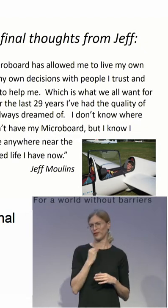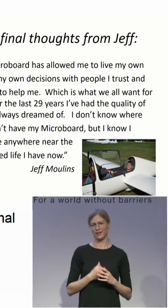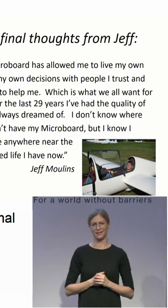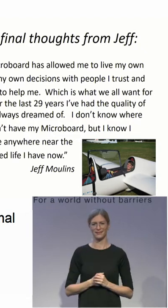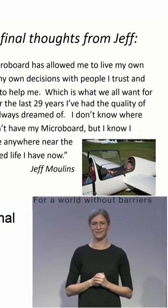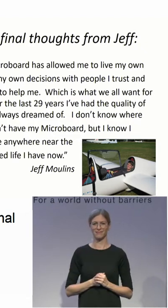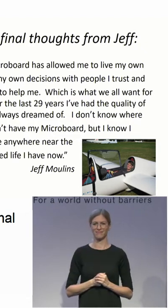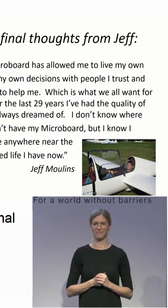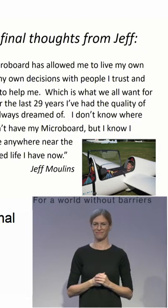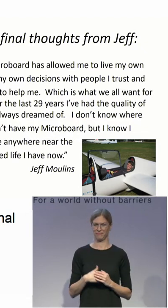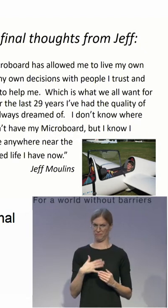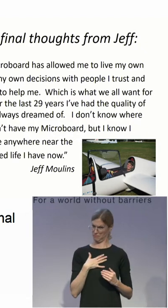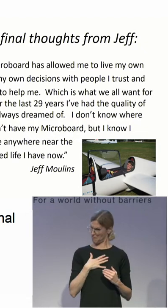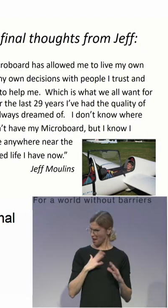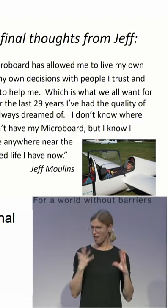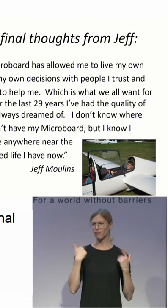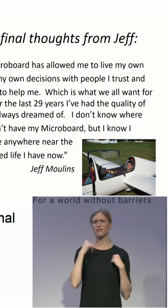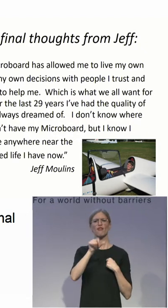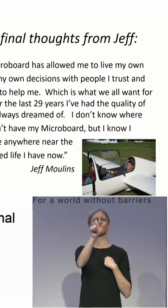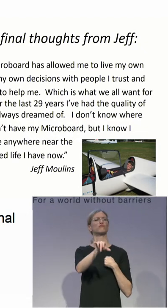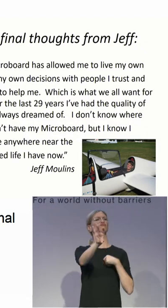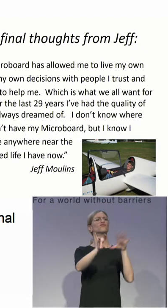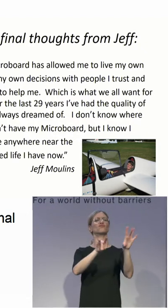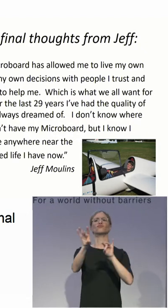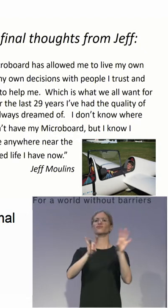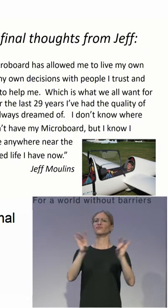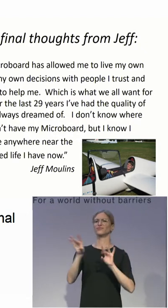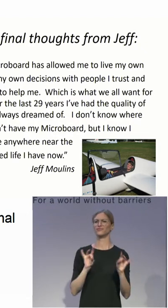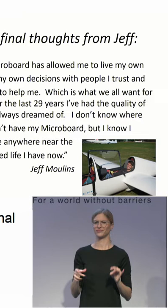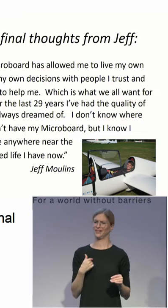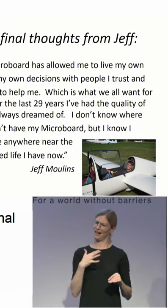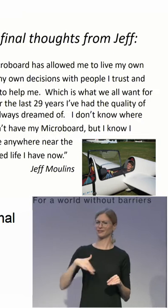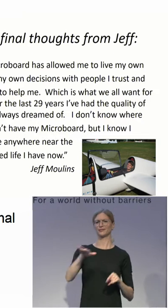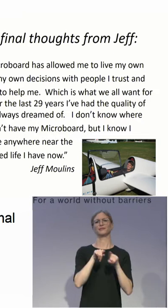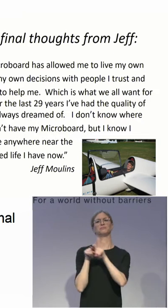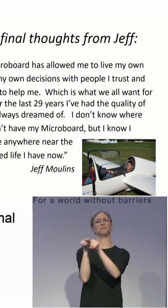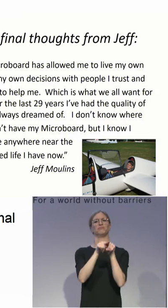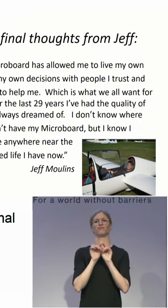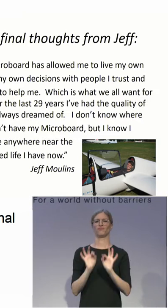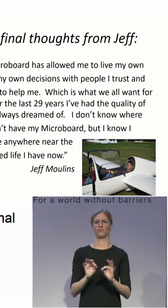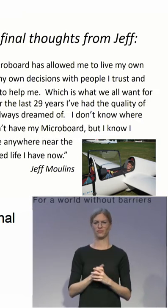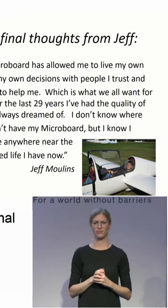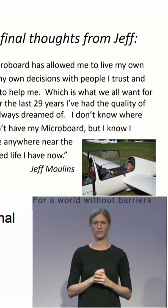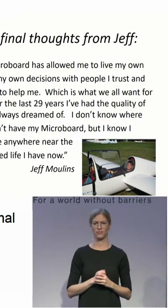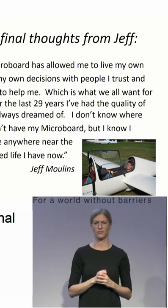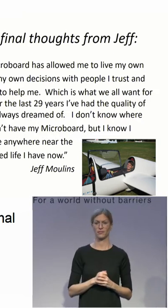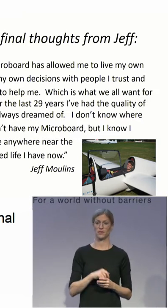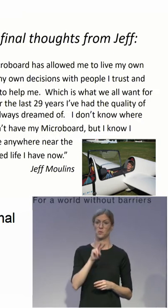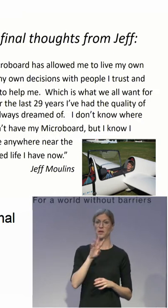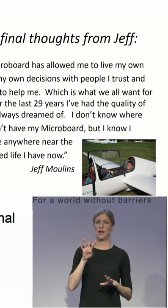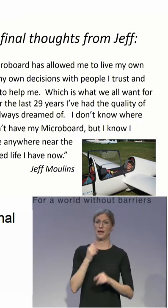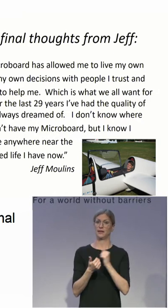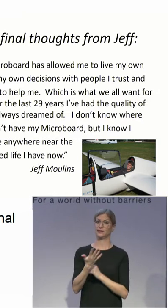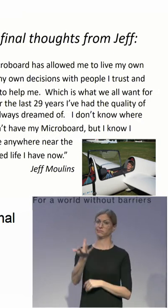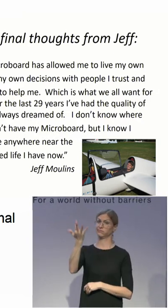me, which is what we all want for ourselves. Over the last 29 years, I've had the quality of life that I've always dreamed of.